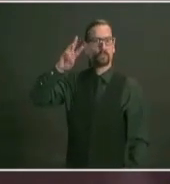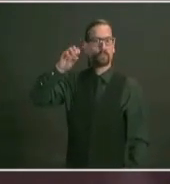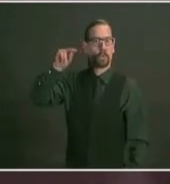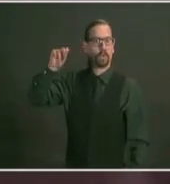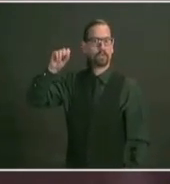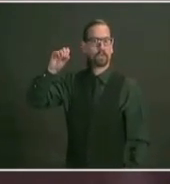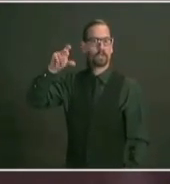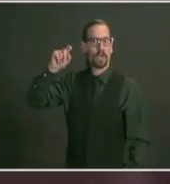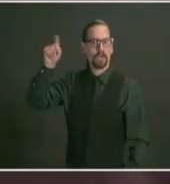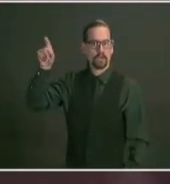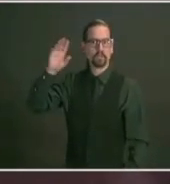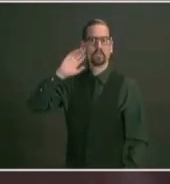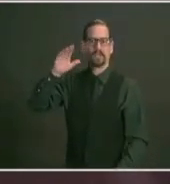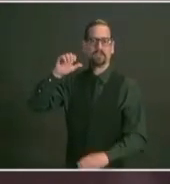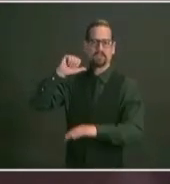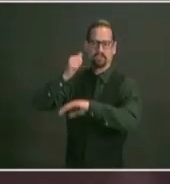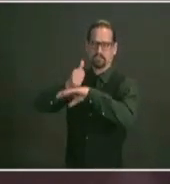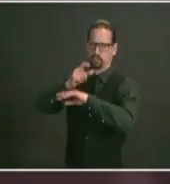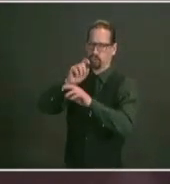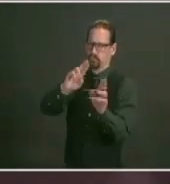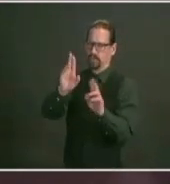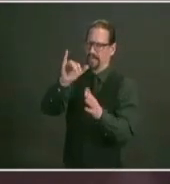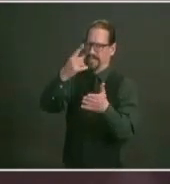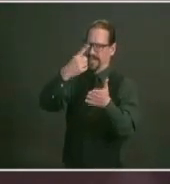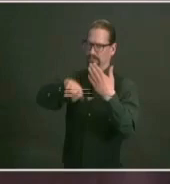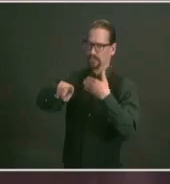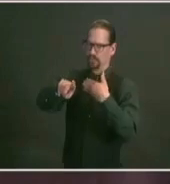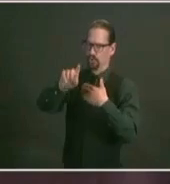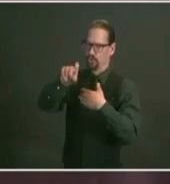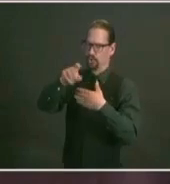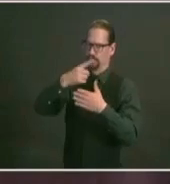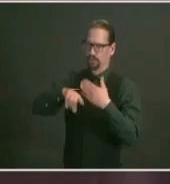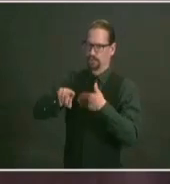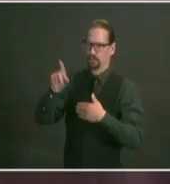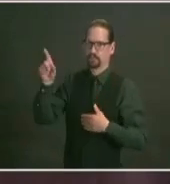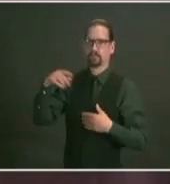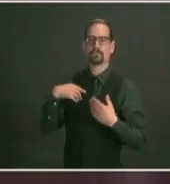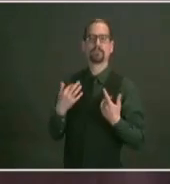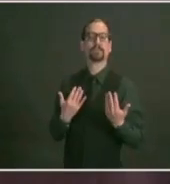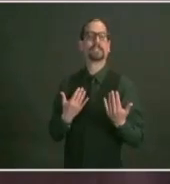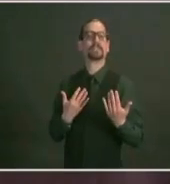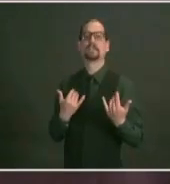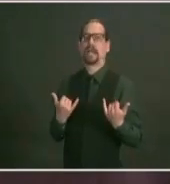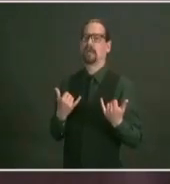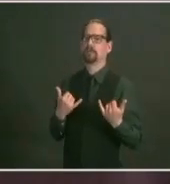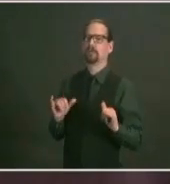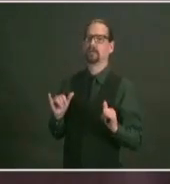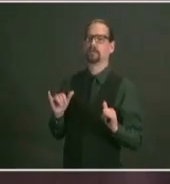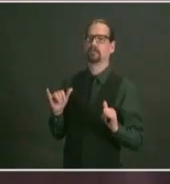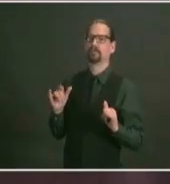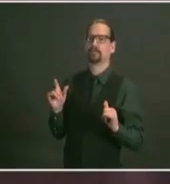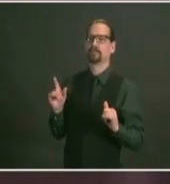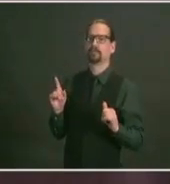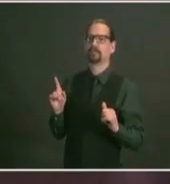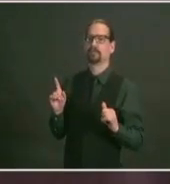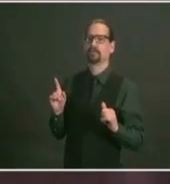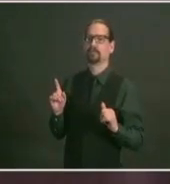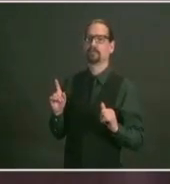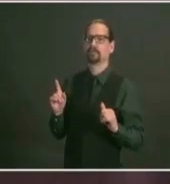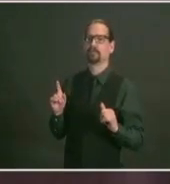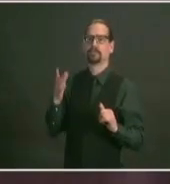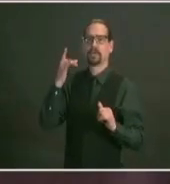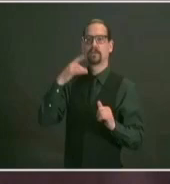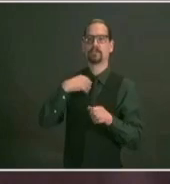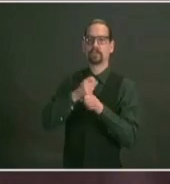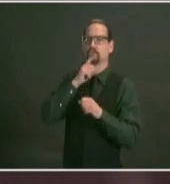ready by the end of next week and the only thing that we're waiting on in order to open the doors and turn the lights on is the number of doses to come into the